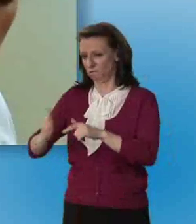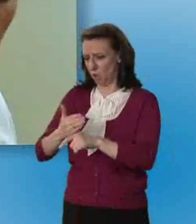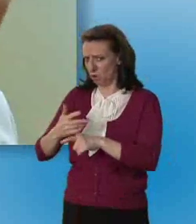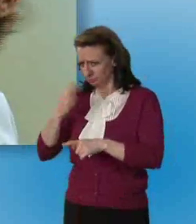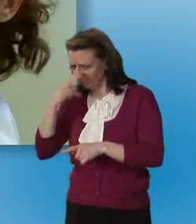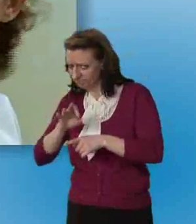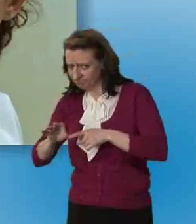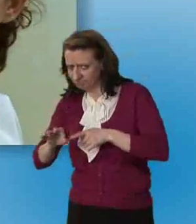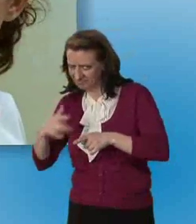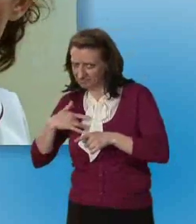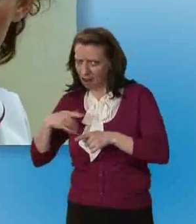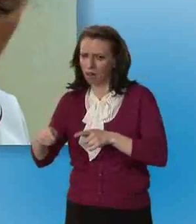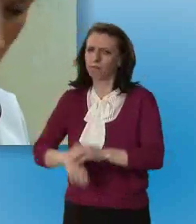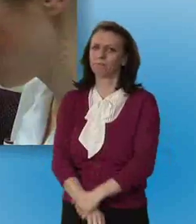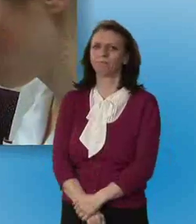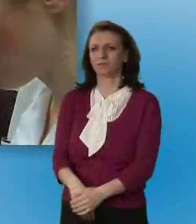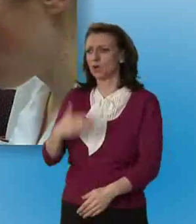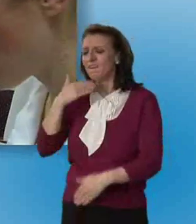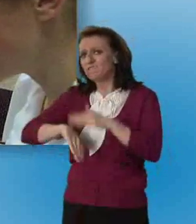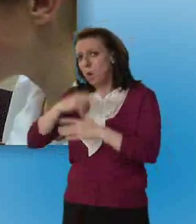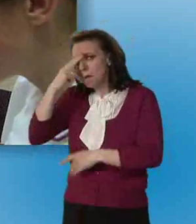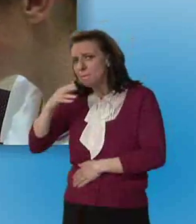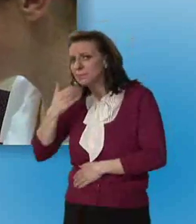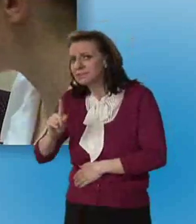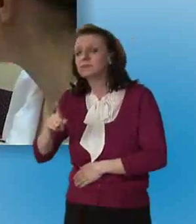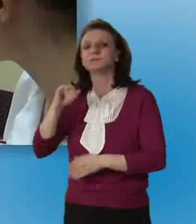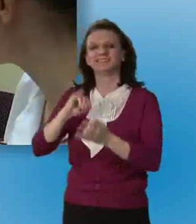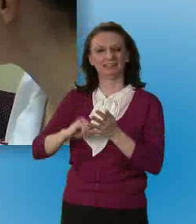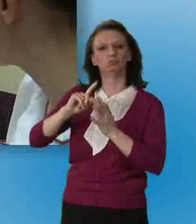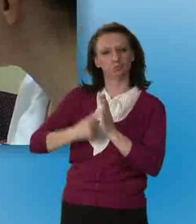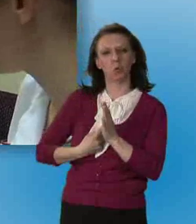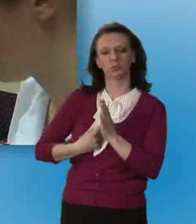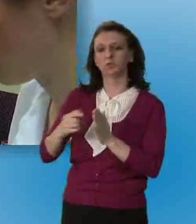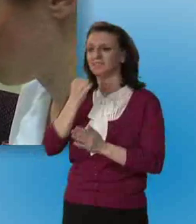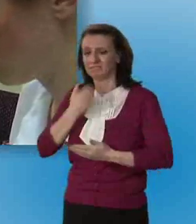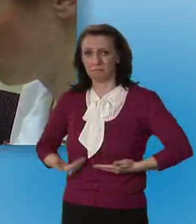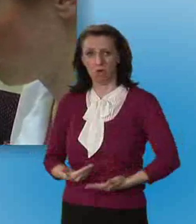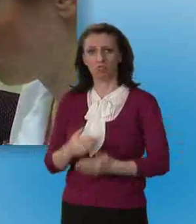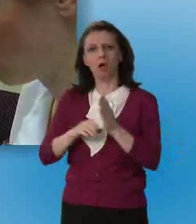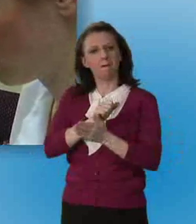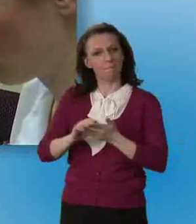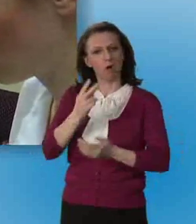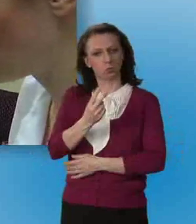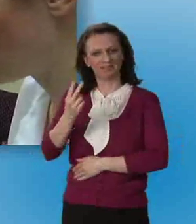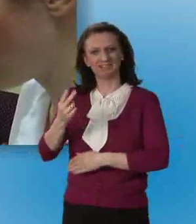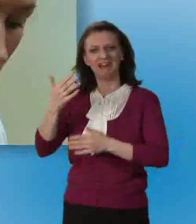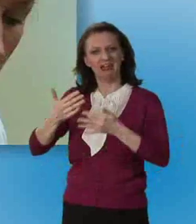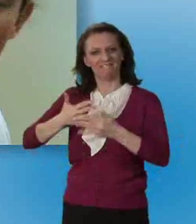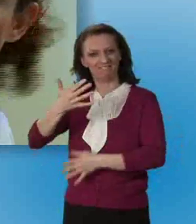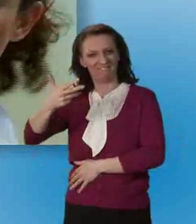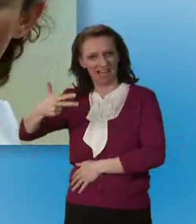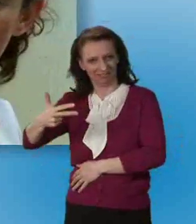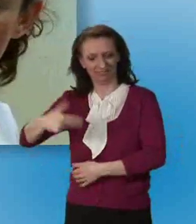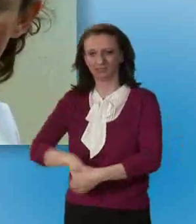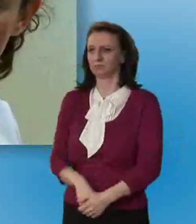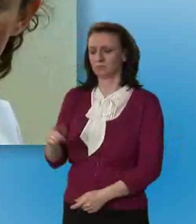Okay. you just tell me your full name again please? Sandra Jones. And your date of birth? March 22nd 1958. Lovely. And